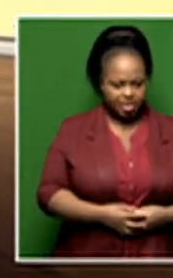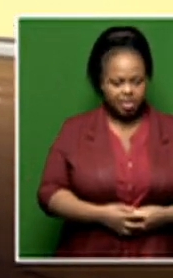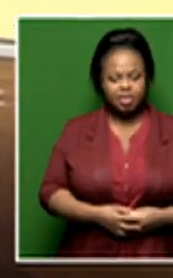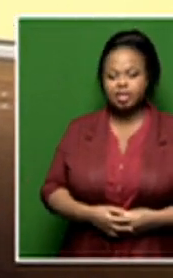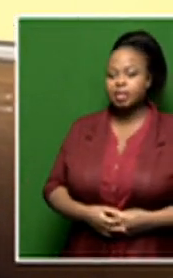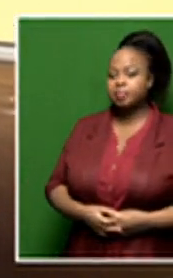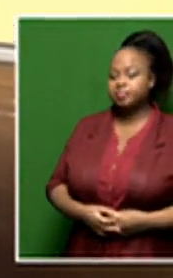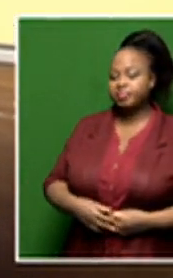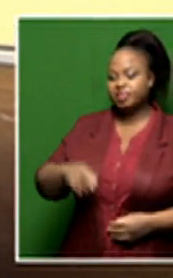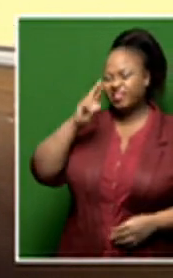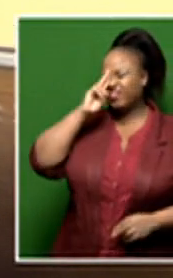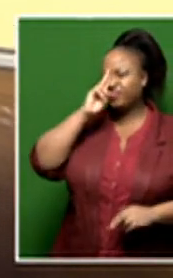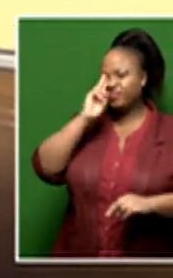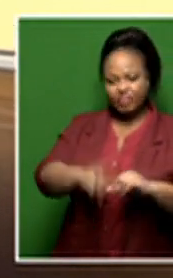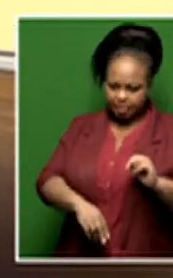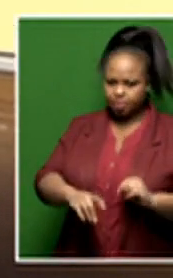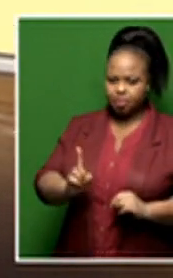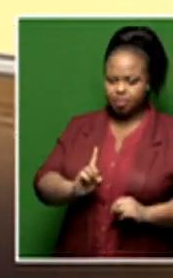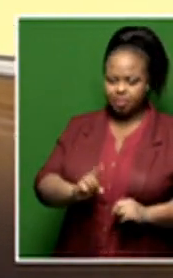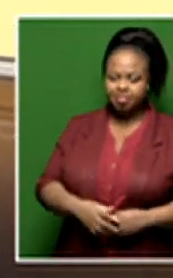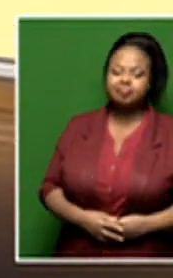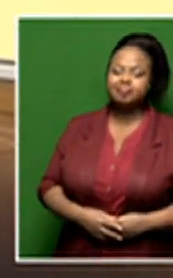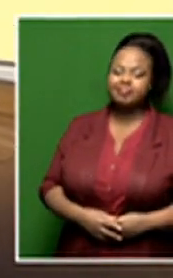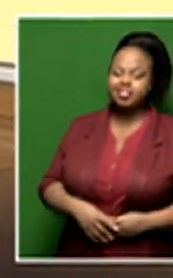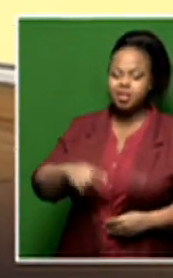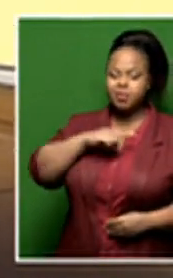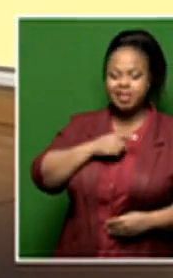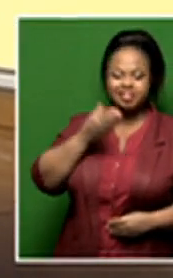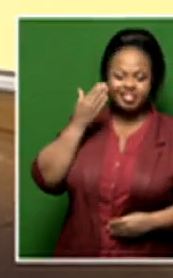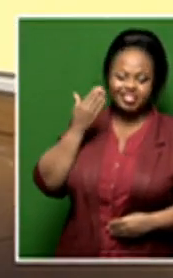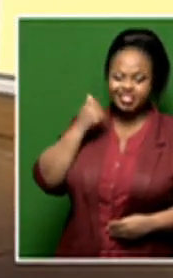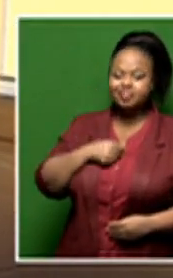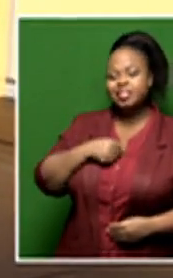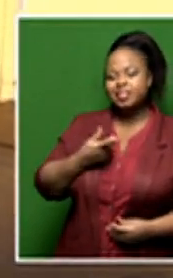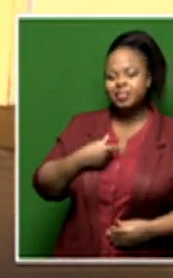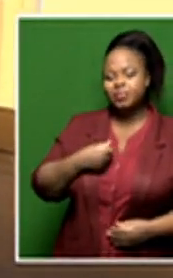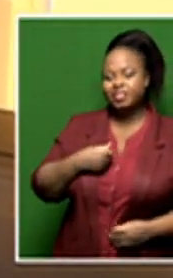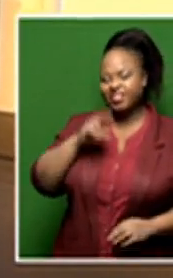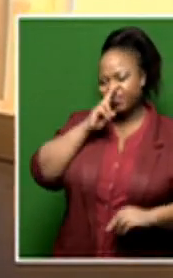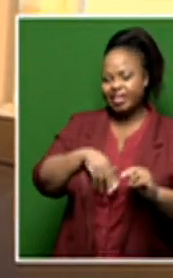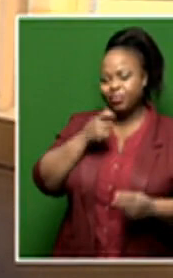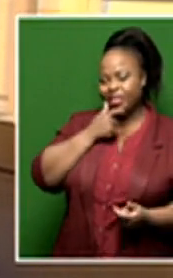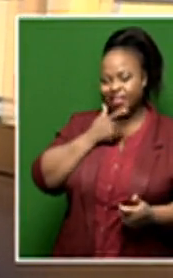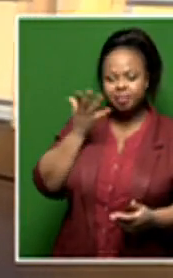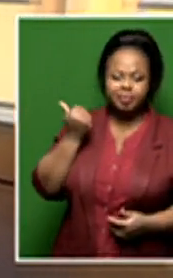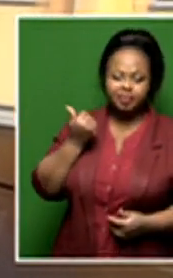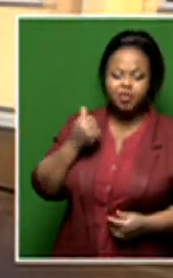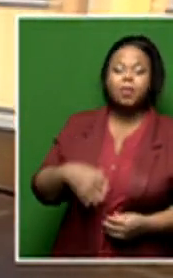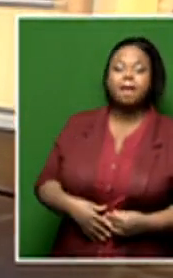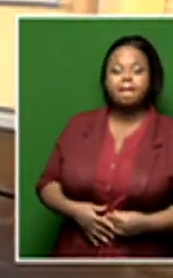The funniest of them all was, you know, he, yeah, which was quite hilarious. He